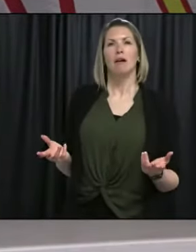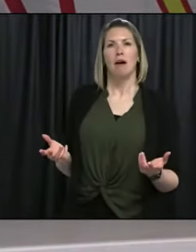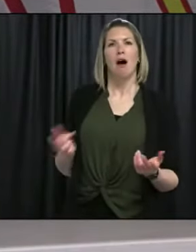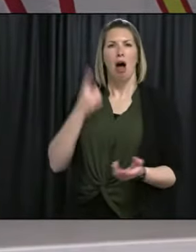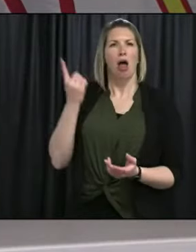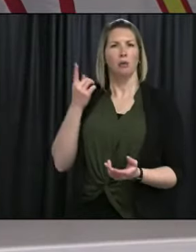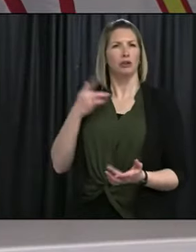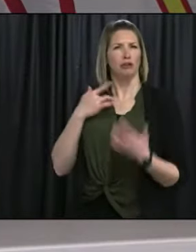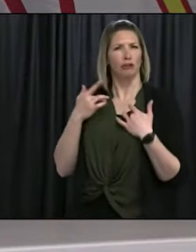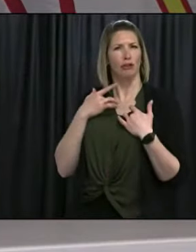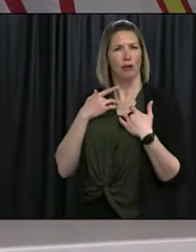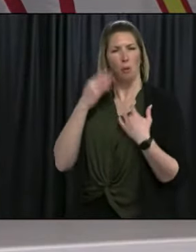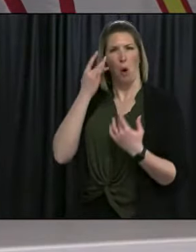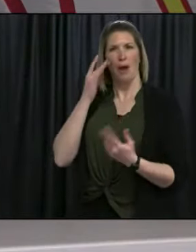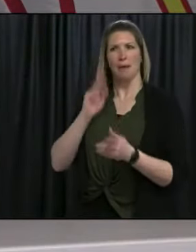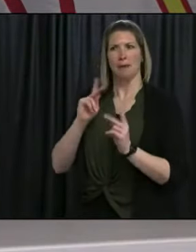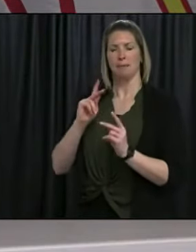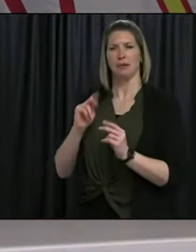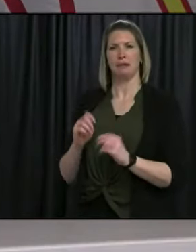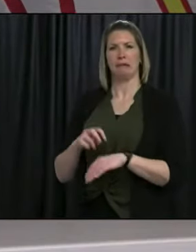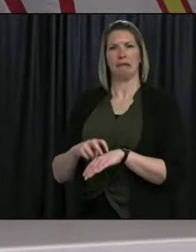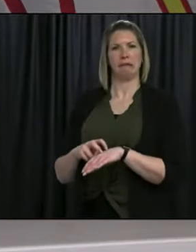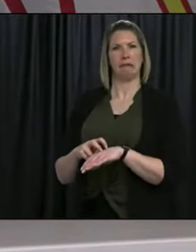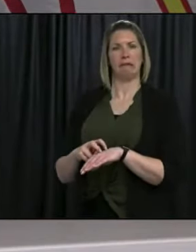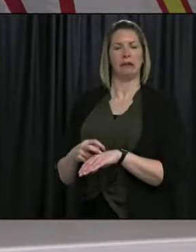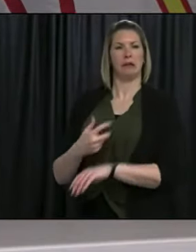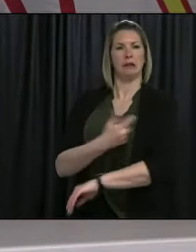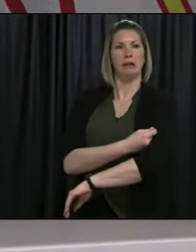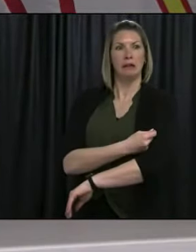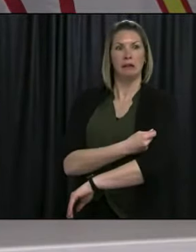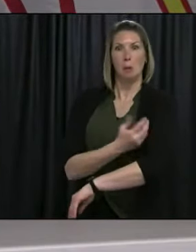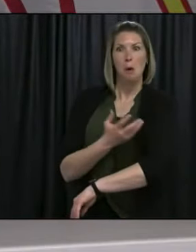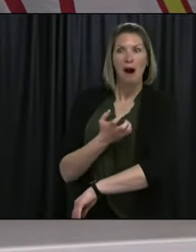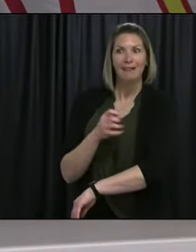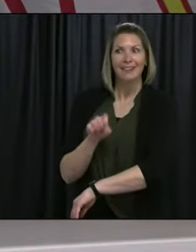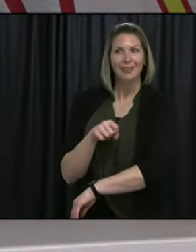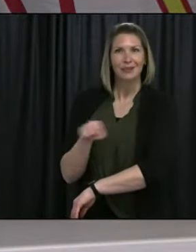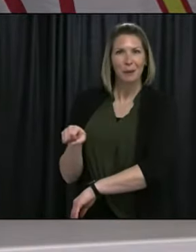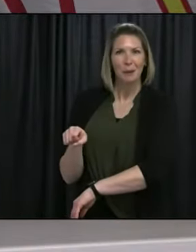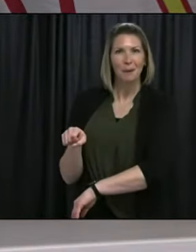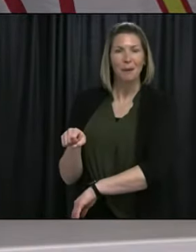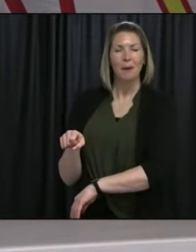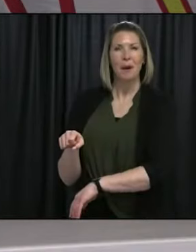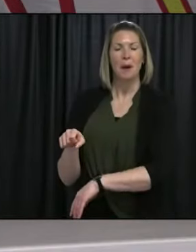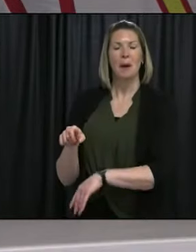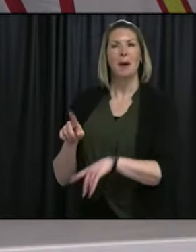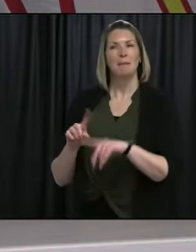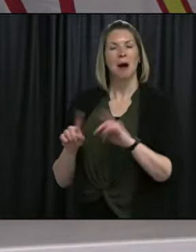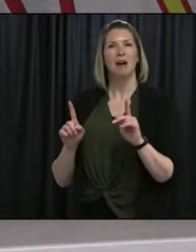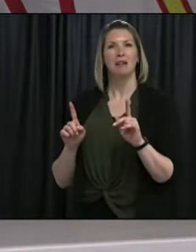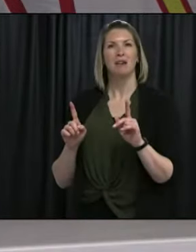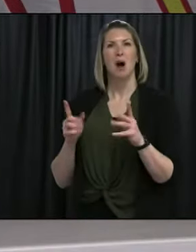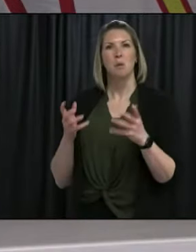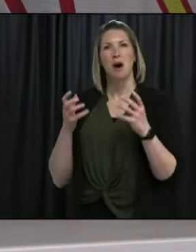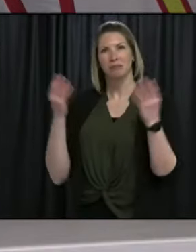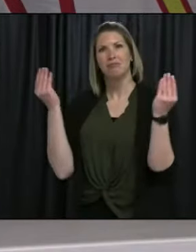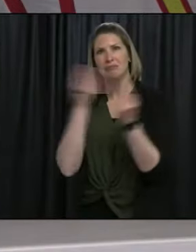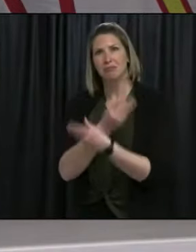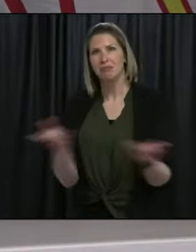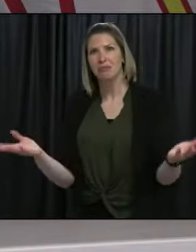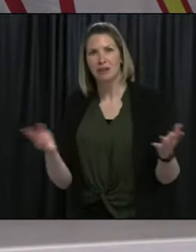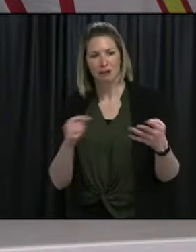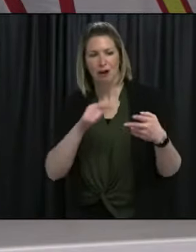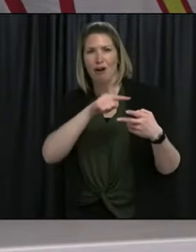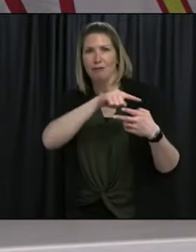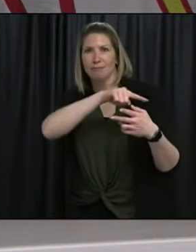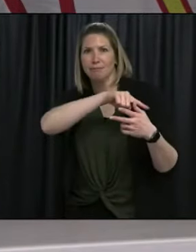or whatever the case may be, you know, you always worry about vaccine hesitancy. What I would say is that these vaccines have been approved. They